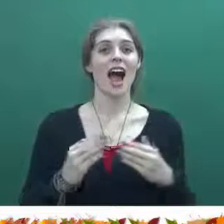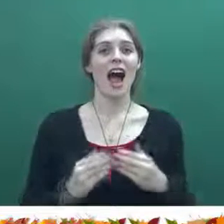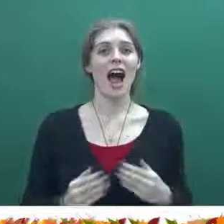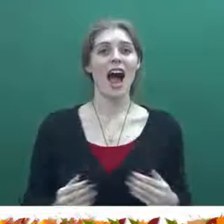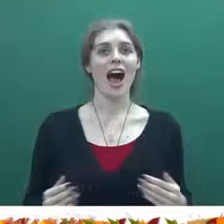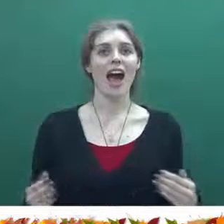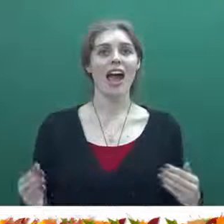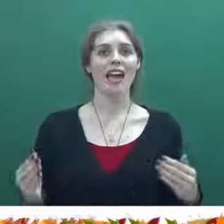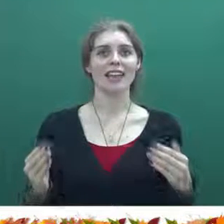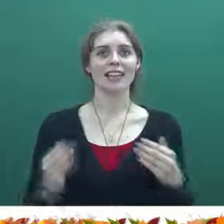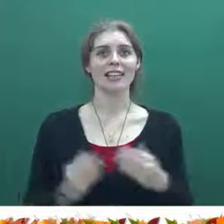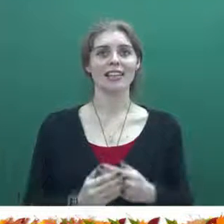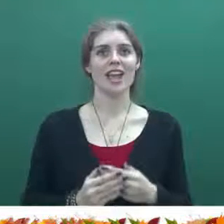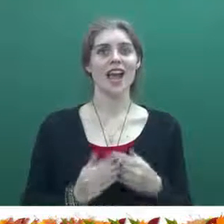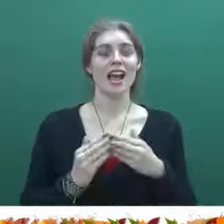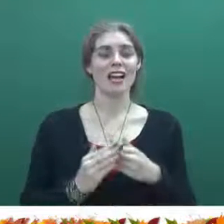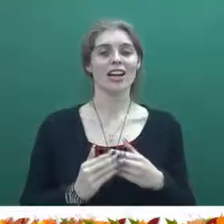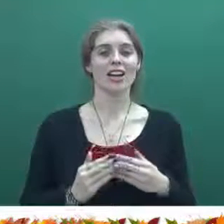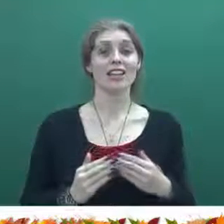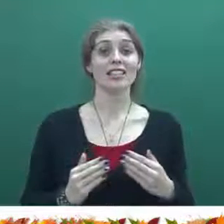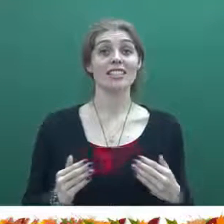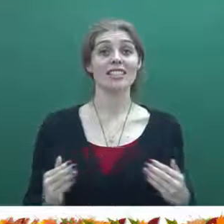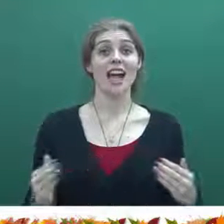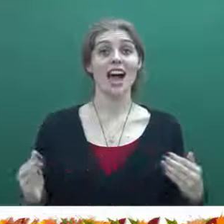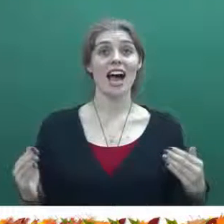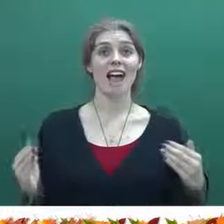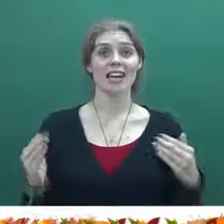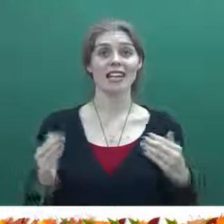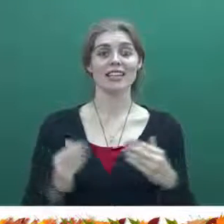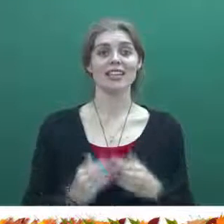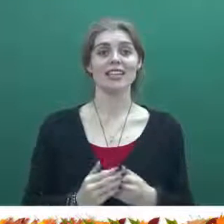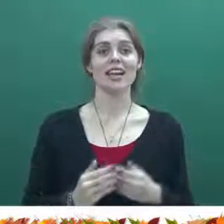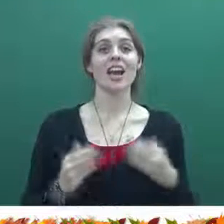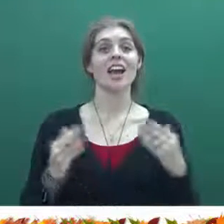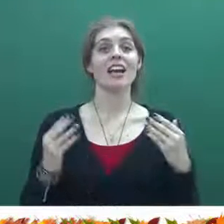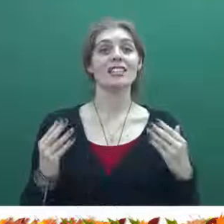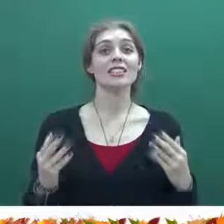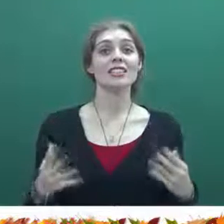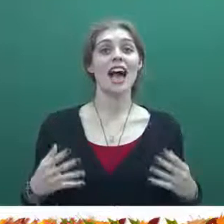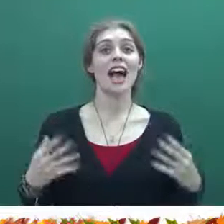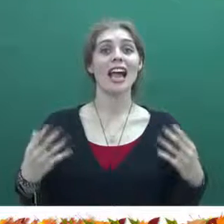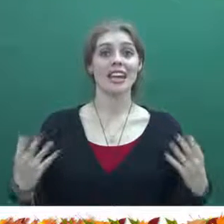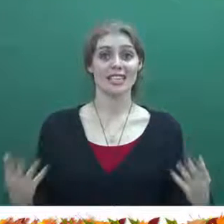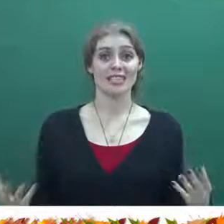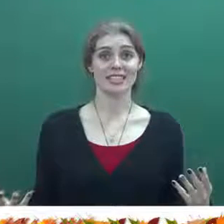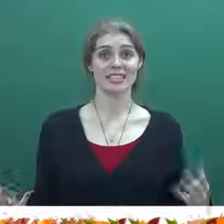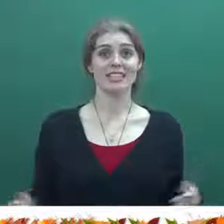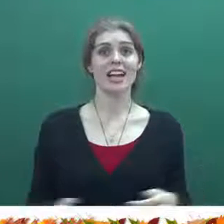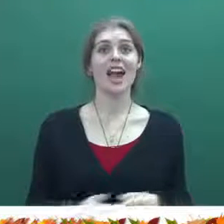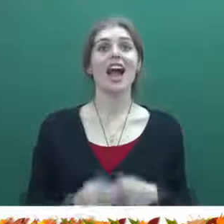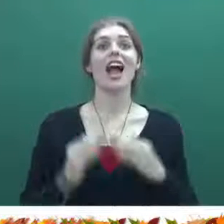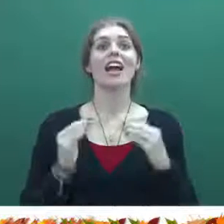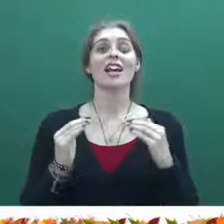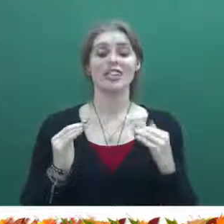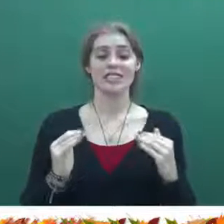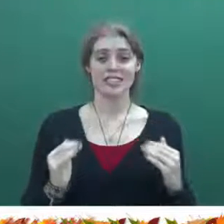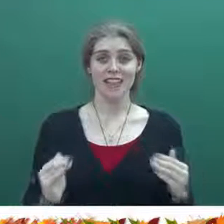I, sigh, science,